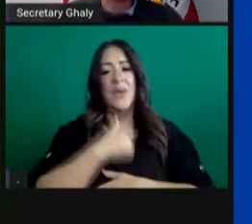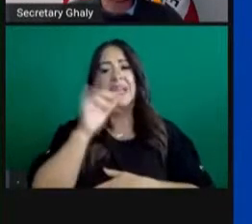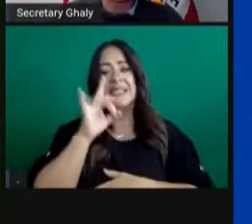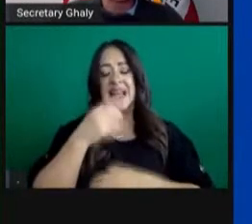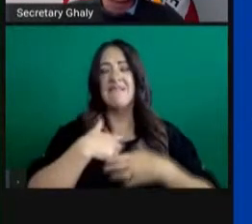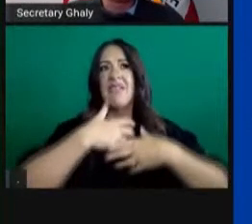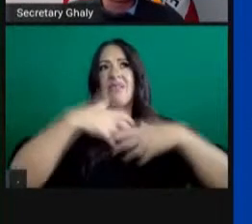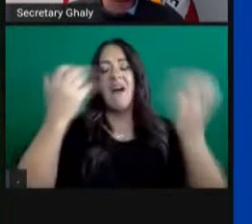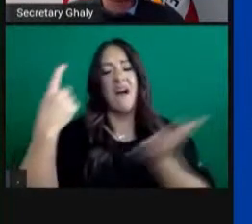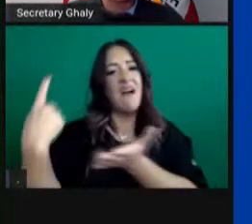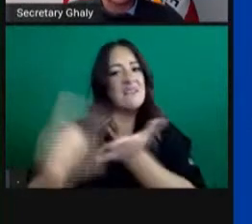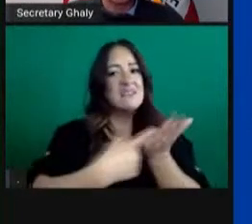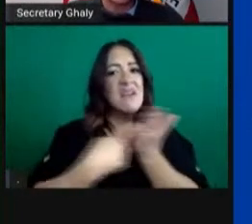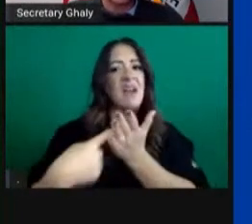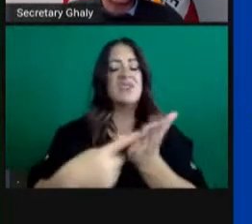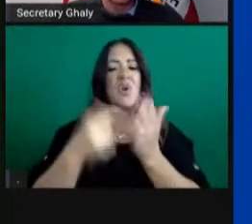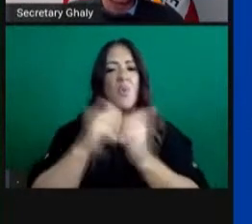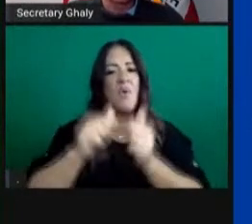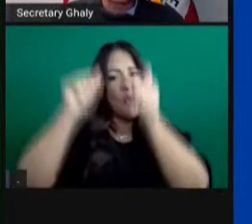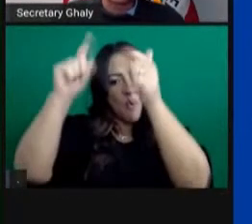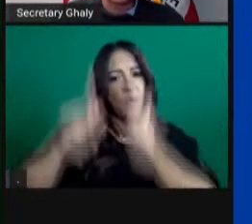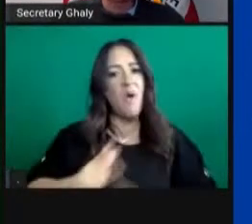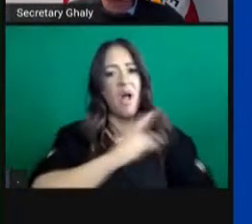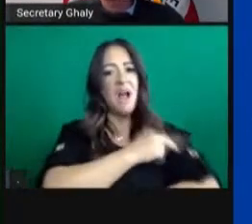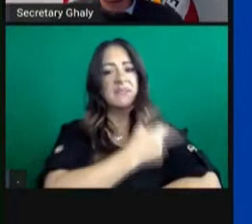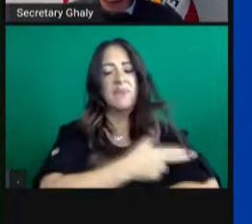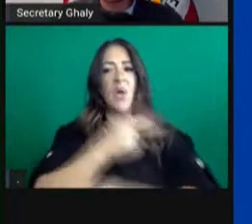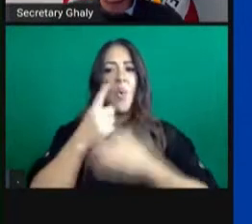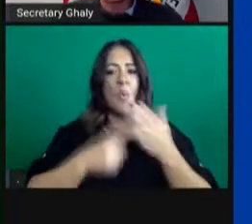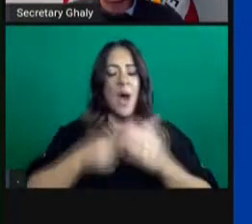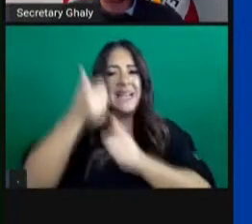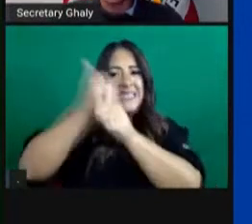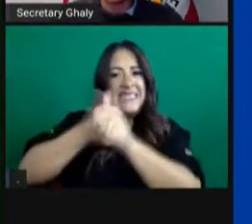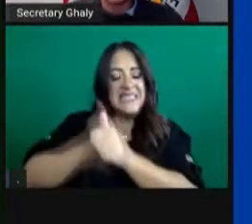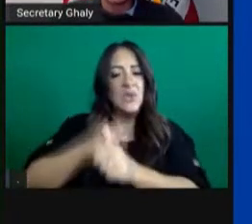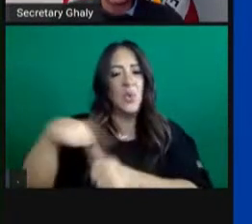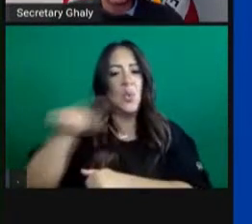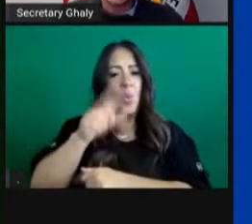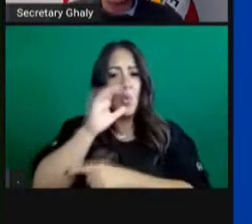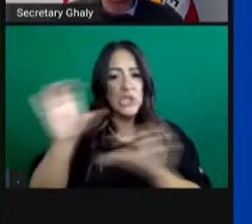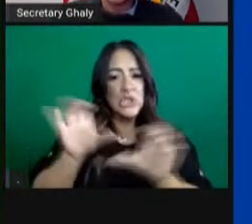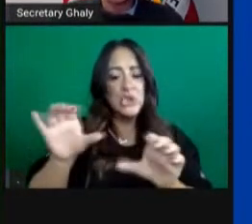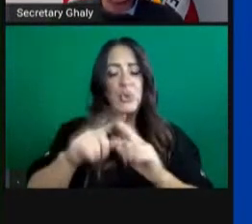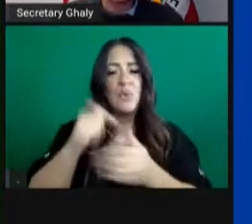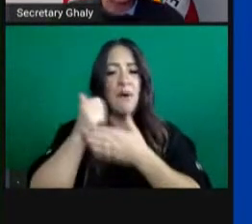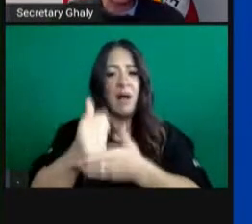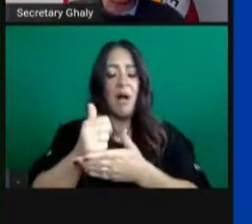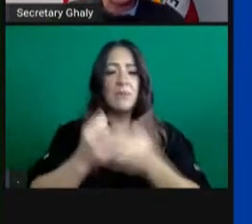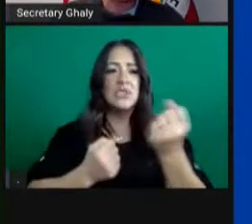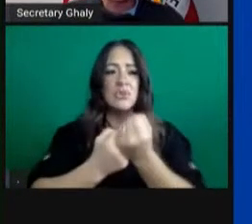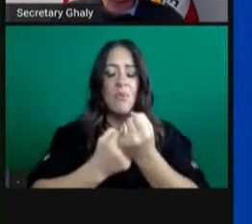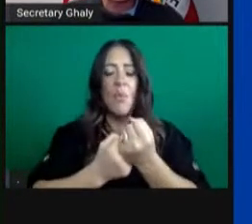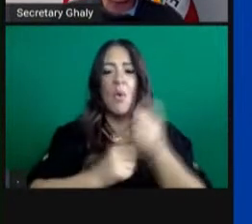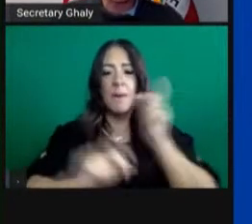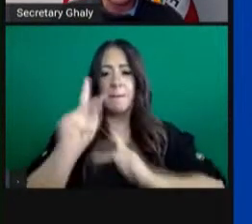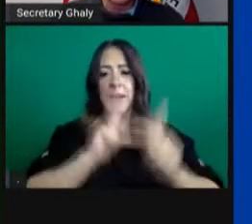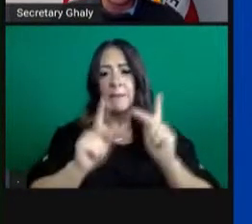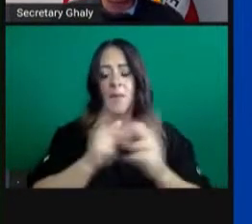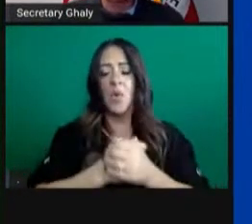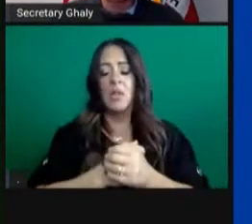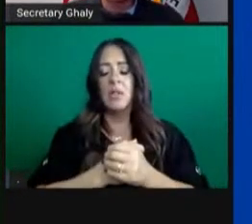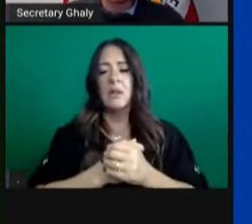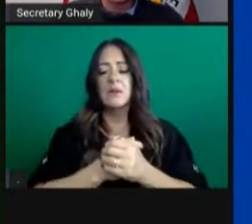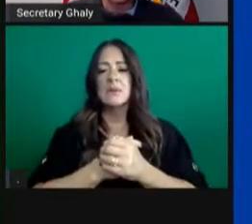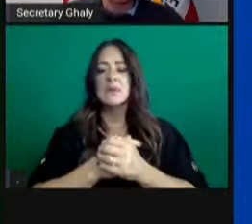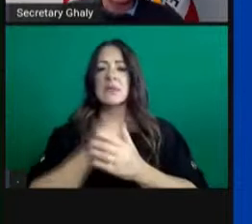regions to make sure we are preparing for a hospital that maybe isn't as big as some of the ones we're used